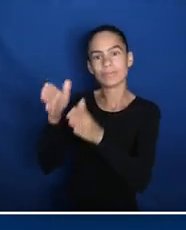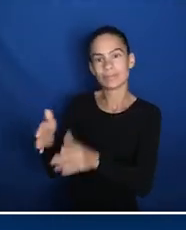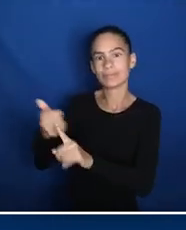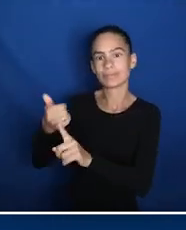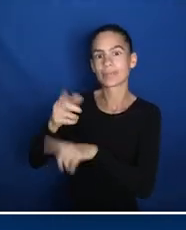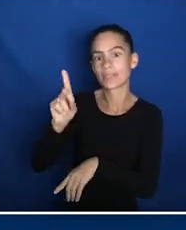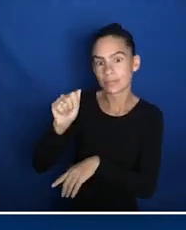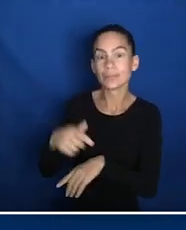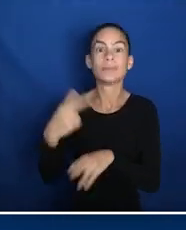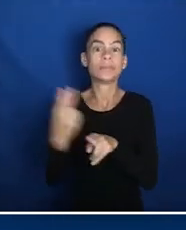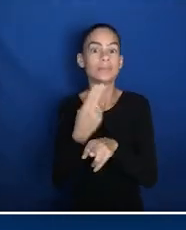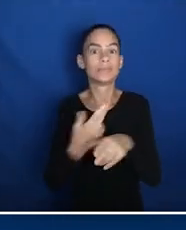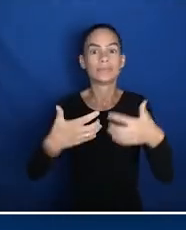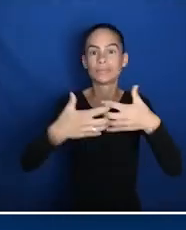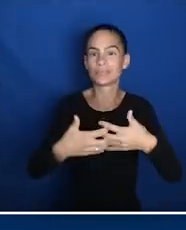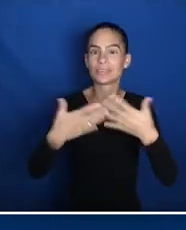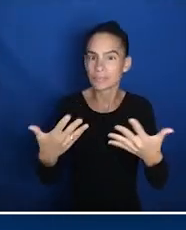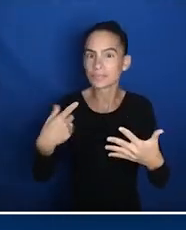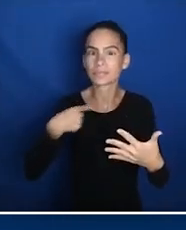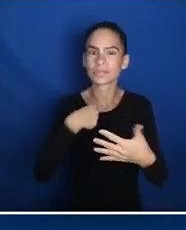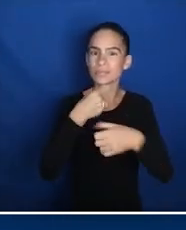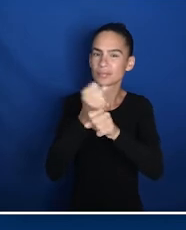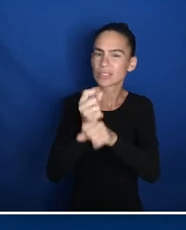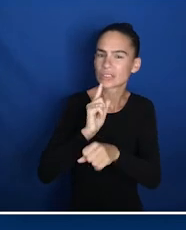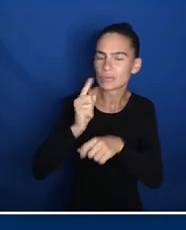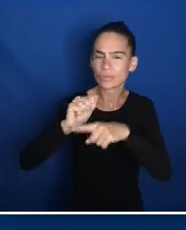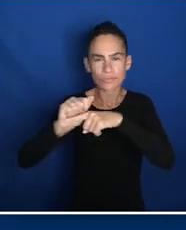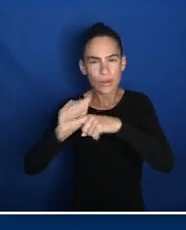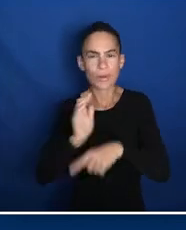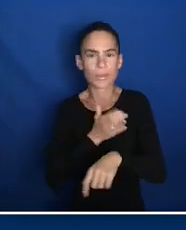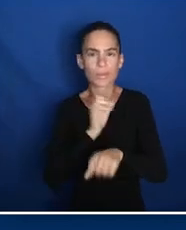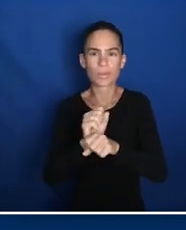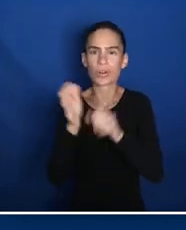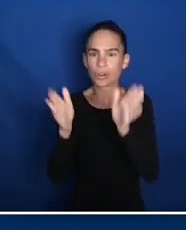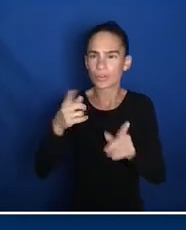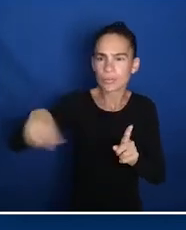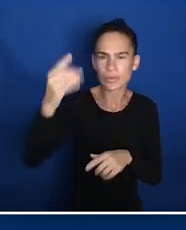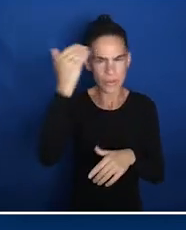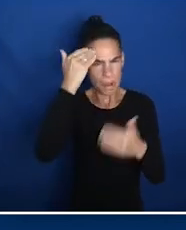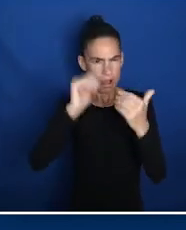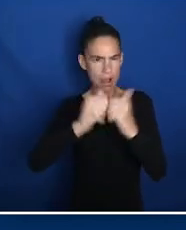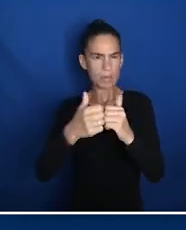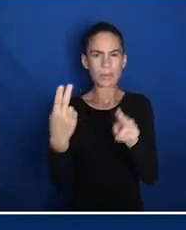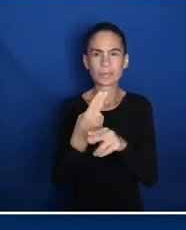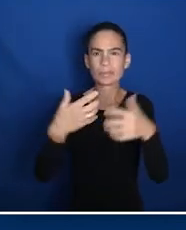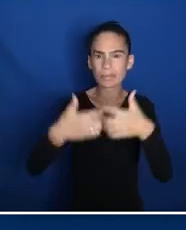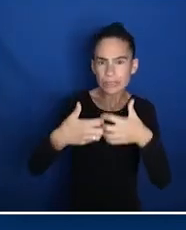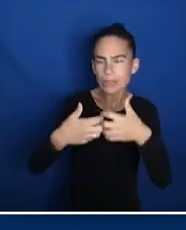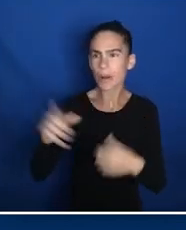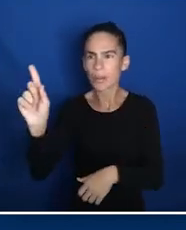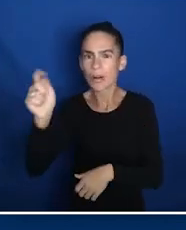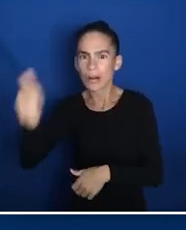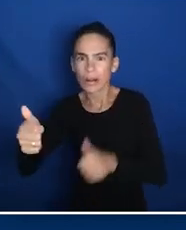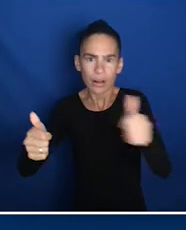voting machine. To use the voting technology, we make sure to train our poll workers so that they know how to use the machines, where